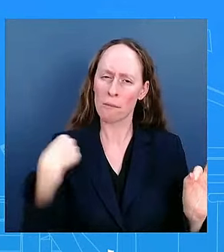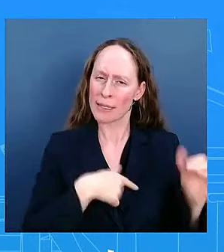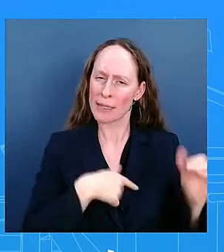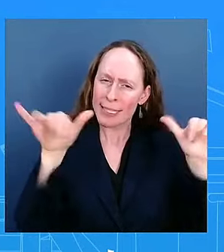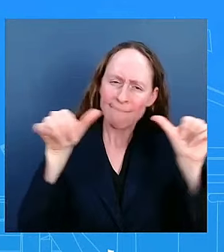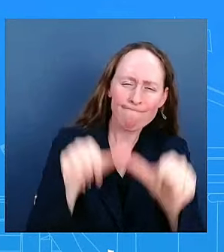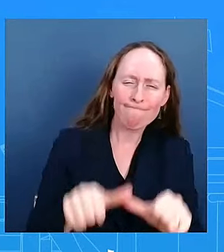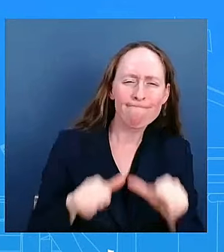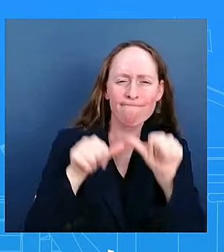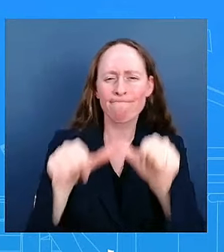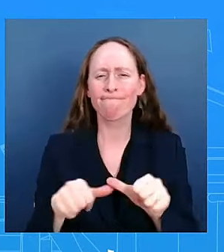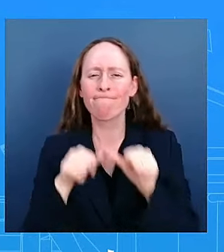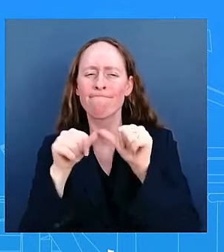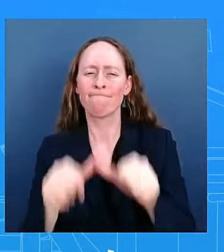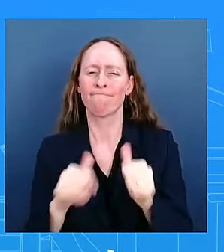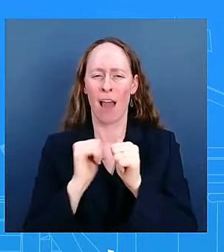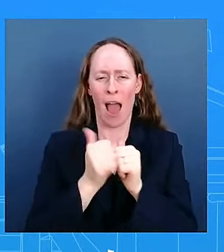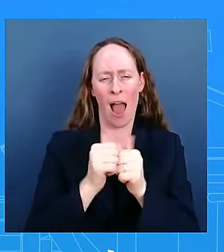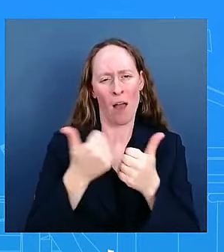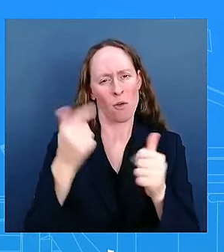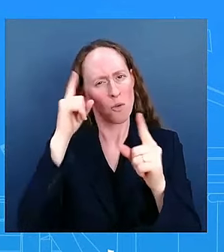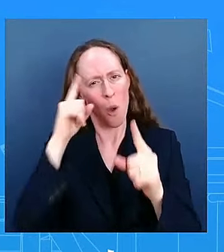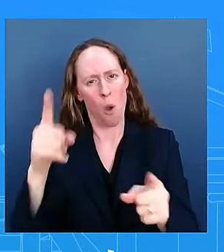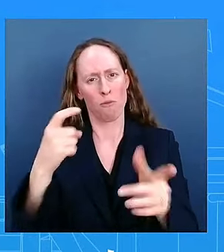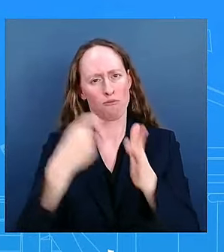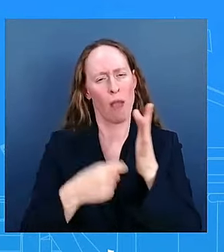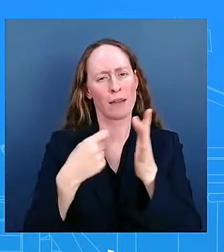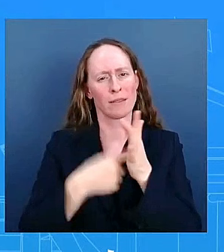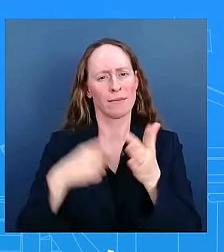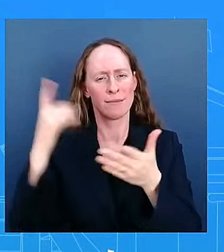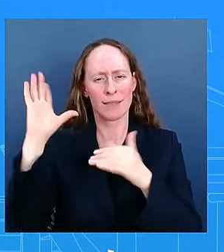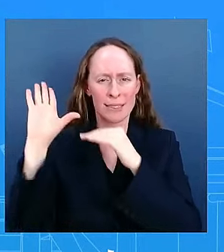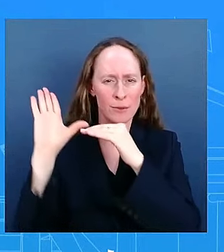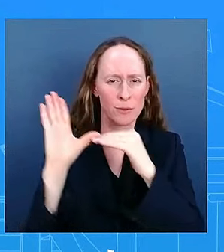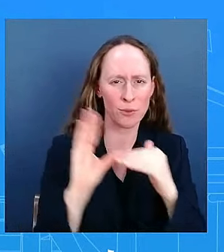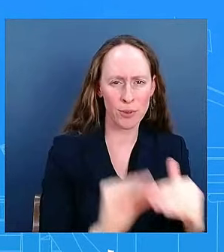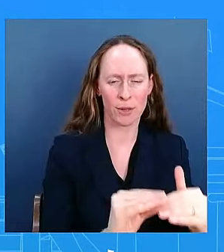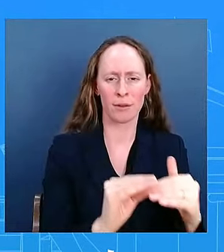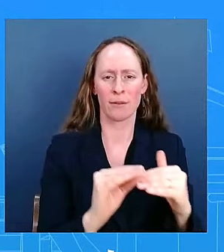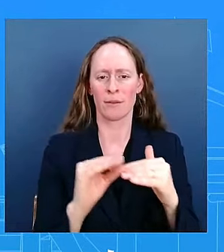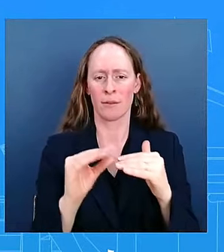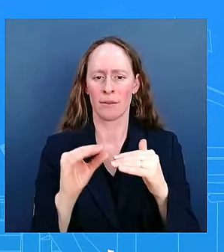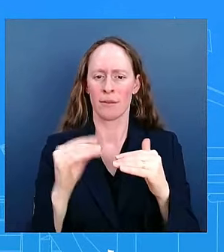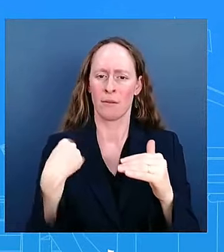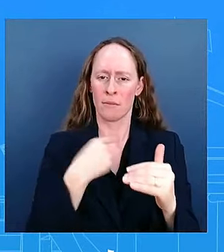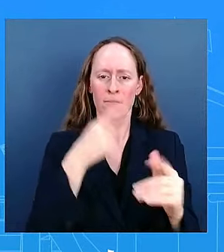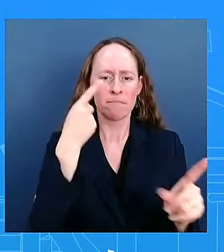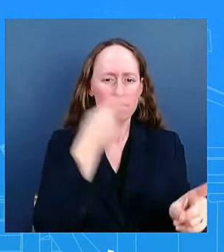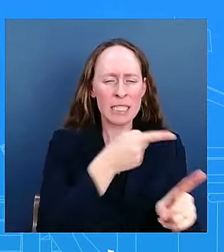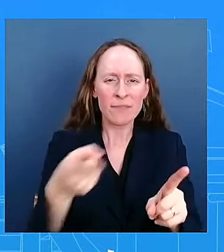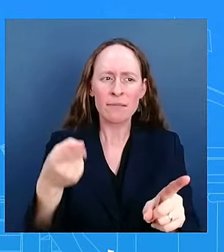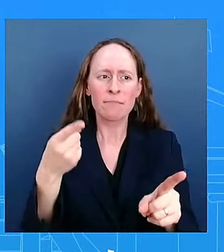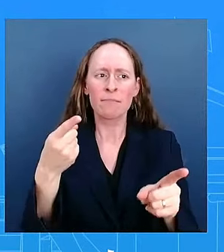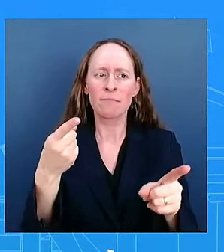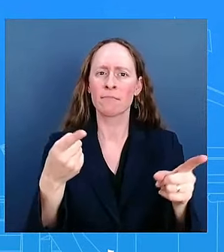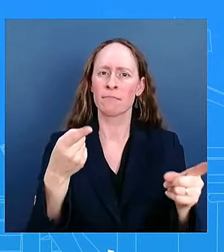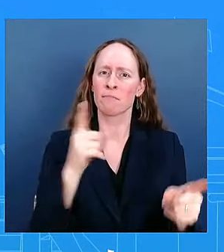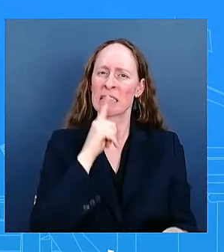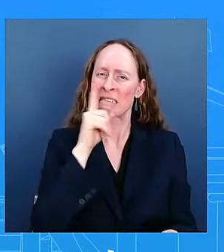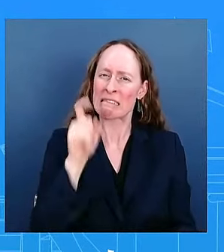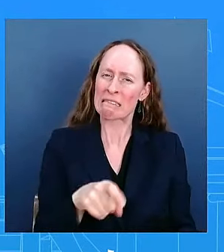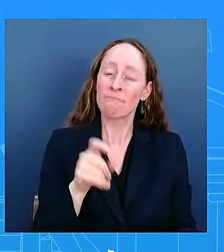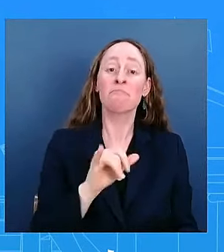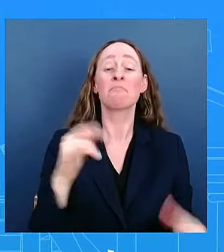we will continue to fight to lower costs in key areas including health care prescription drugs child care housing and